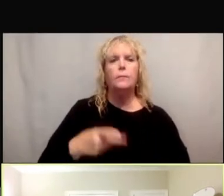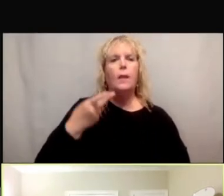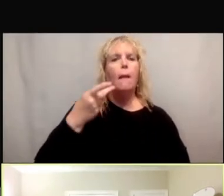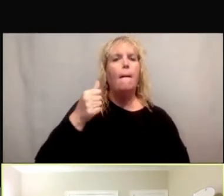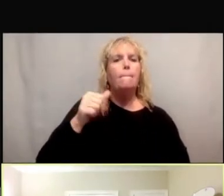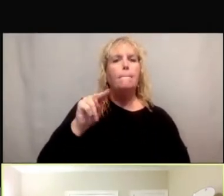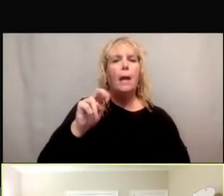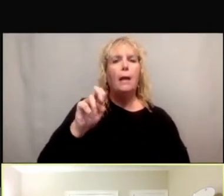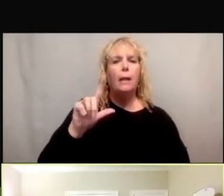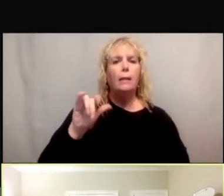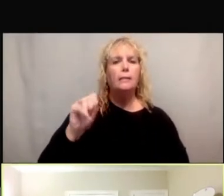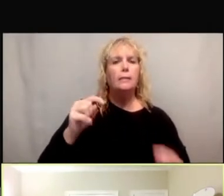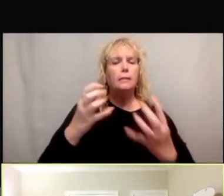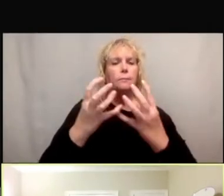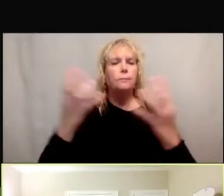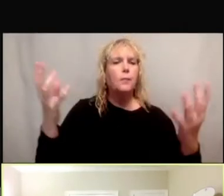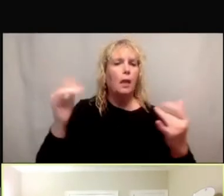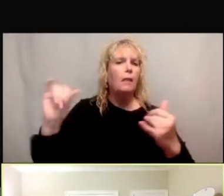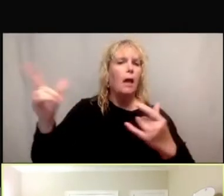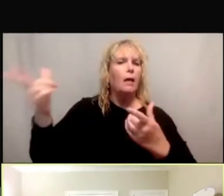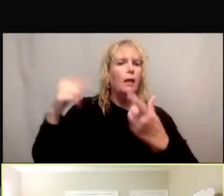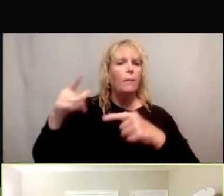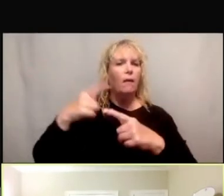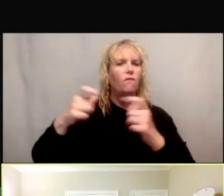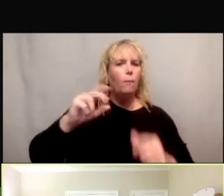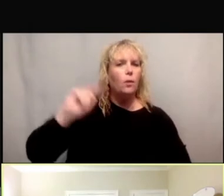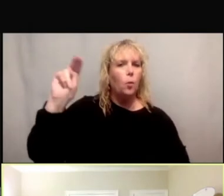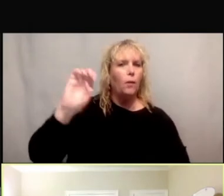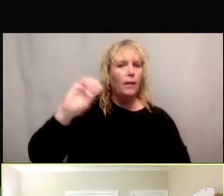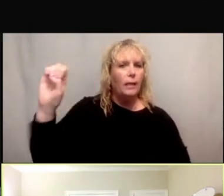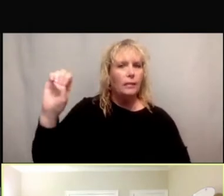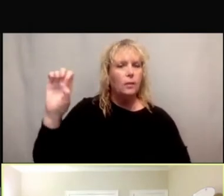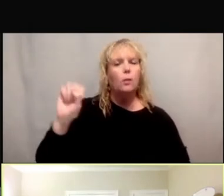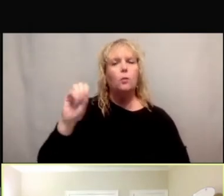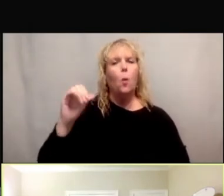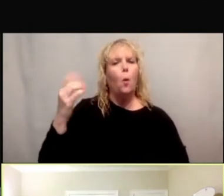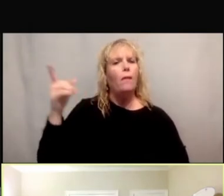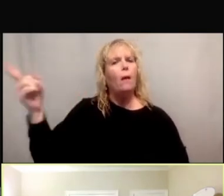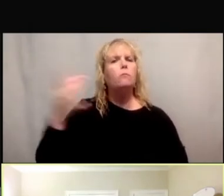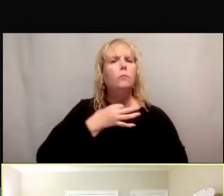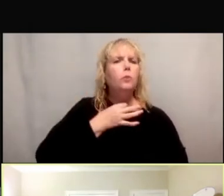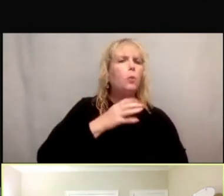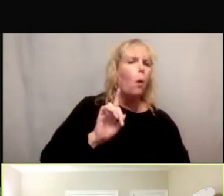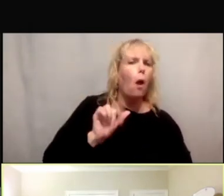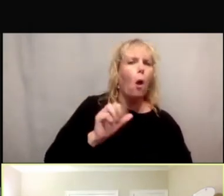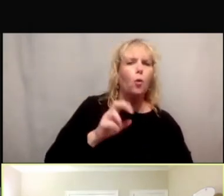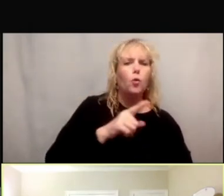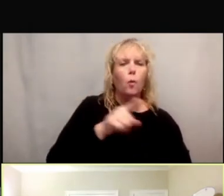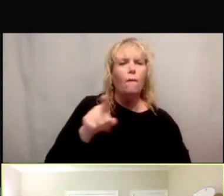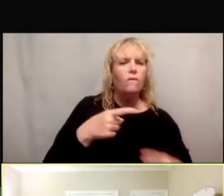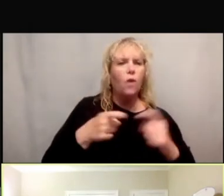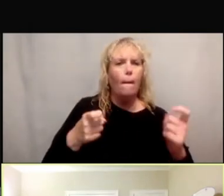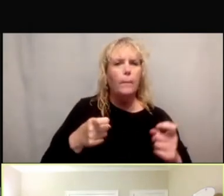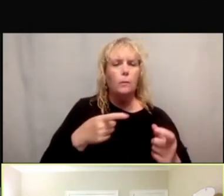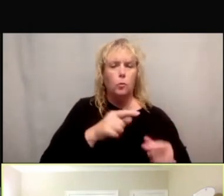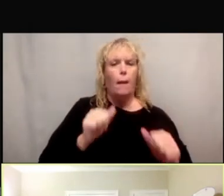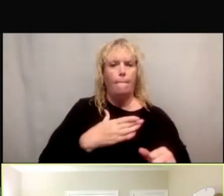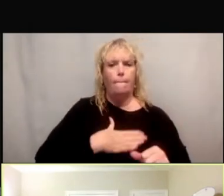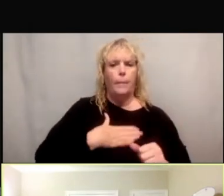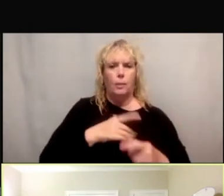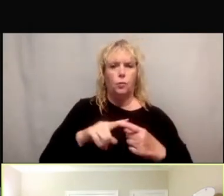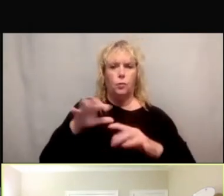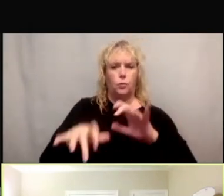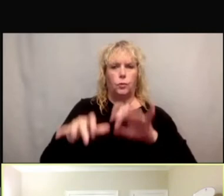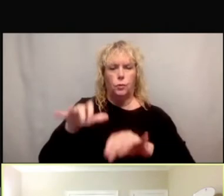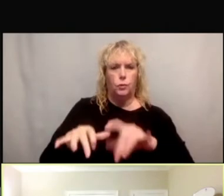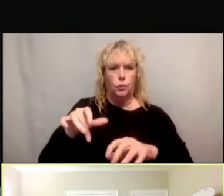and we're interested to know where you are, so please post your location in the discussion section. I am Dr.